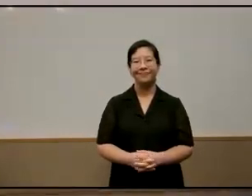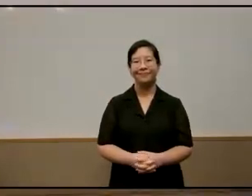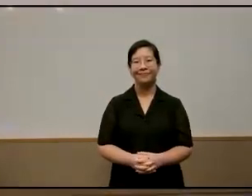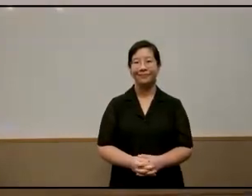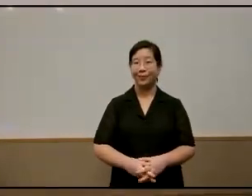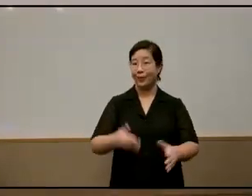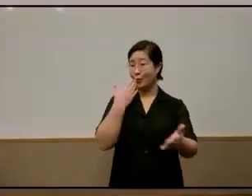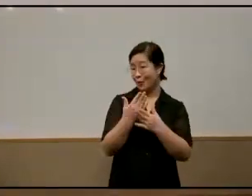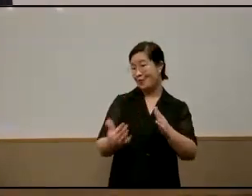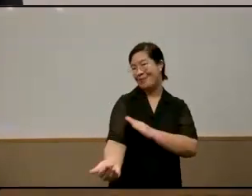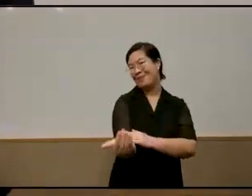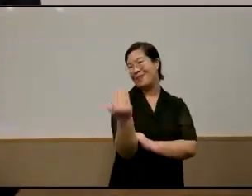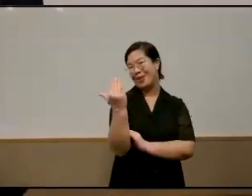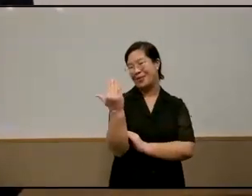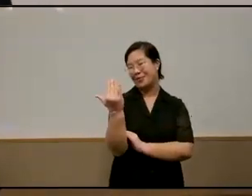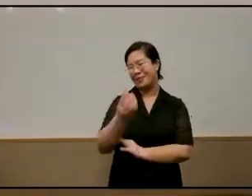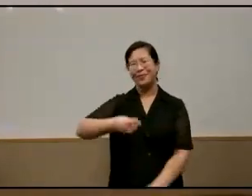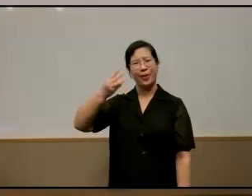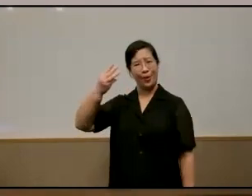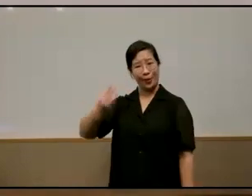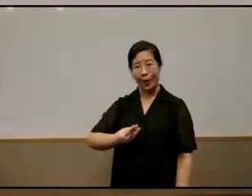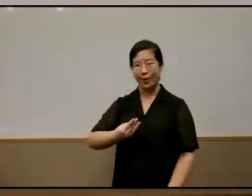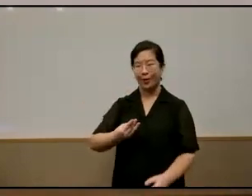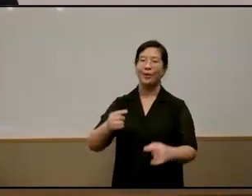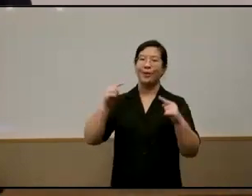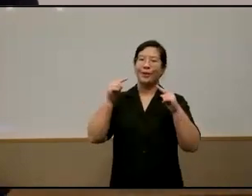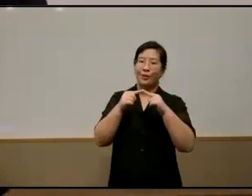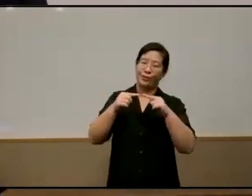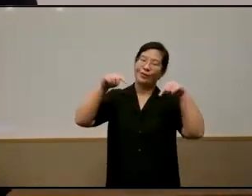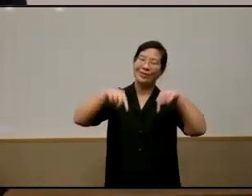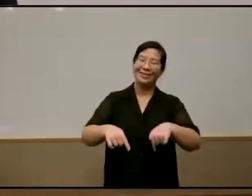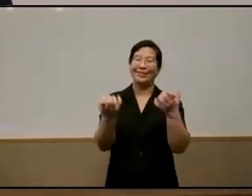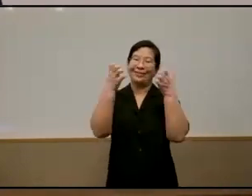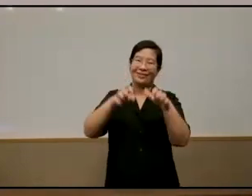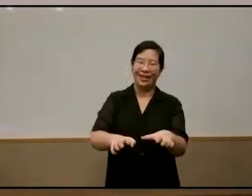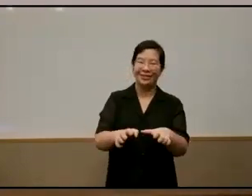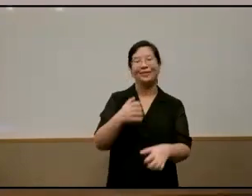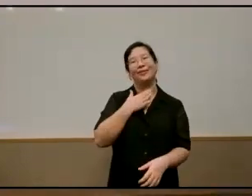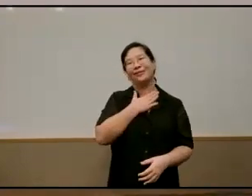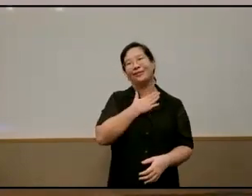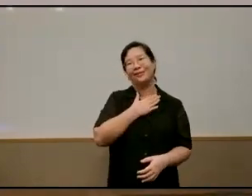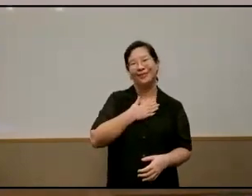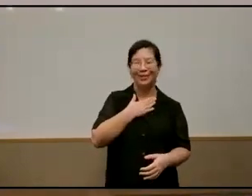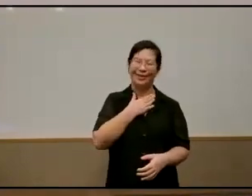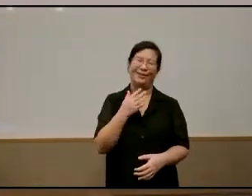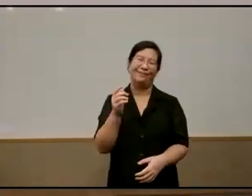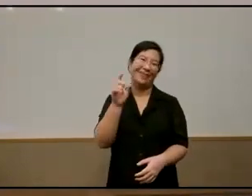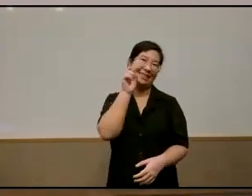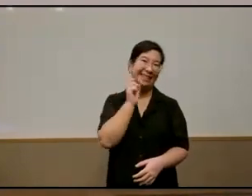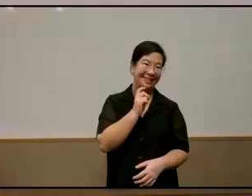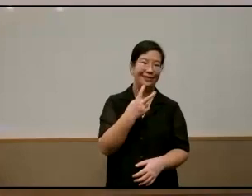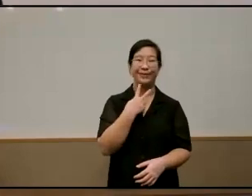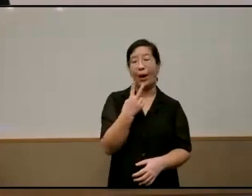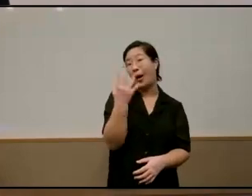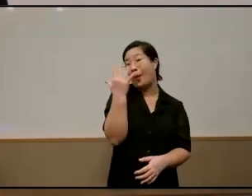very good morning welcome to this edition of the thf dialogue please pardon my sexy voice i just lost my